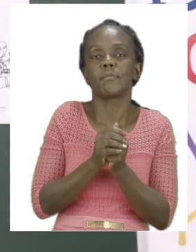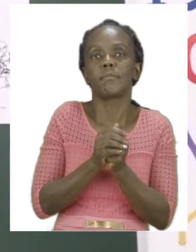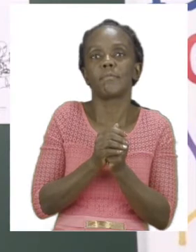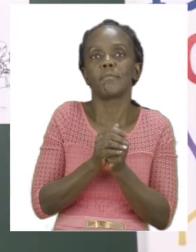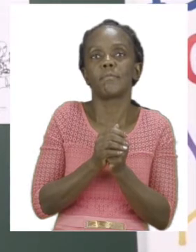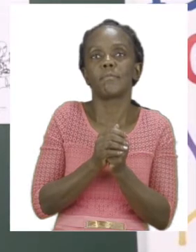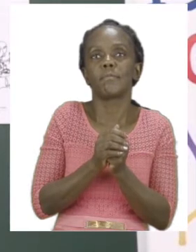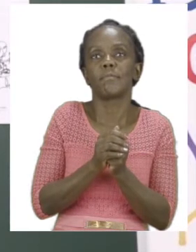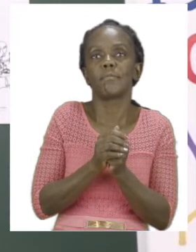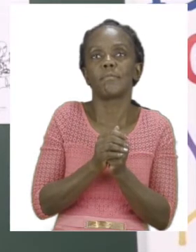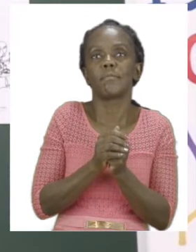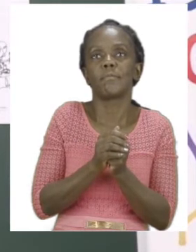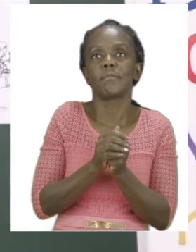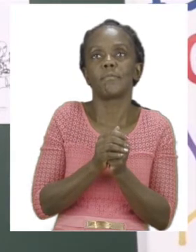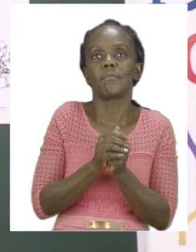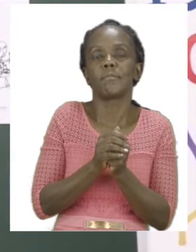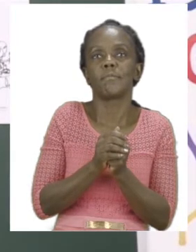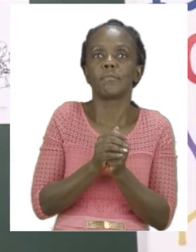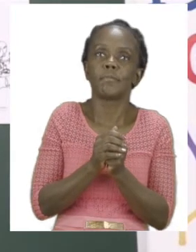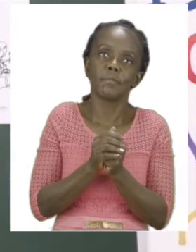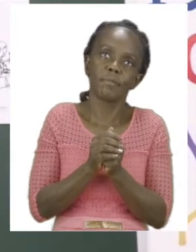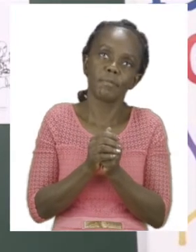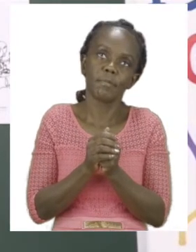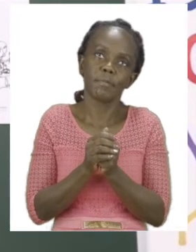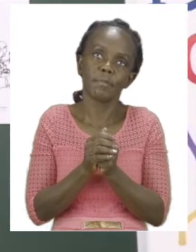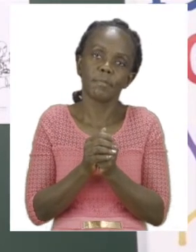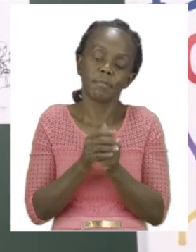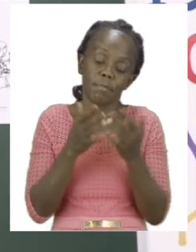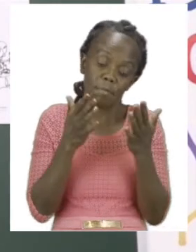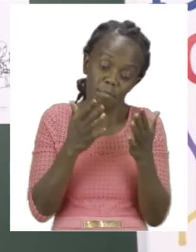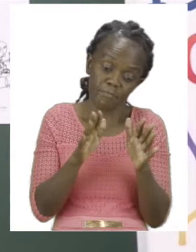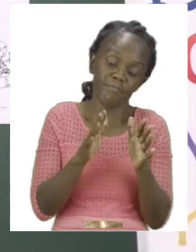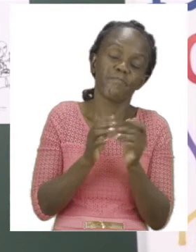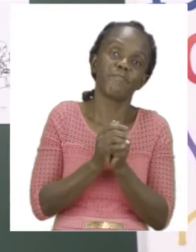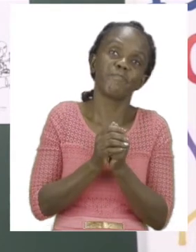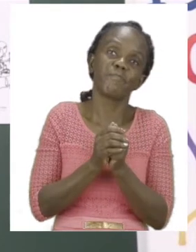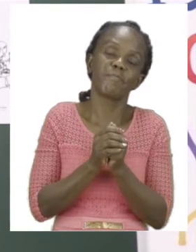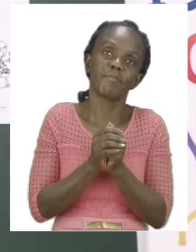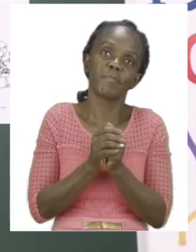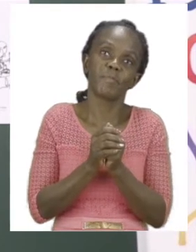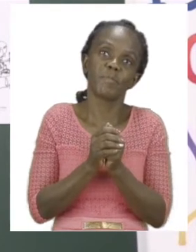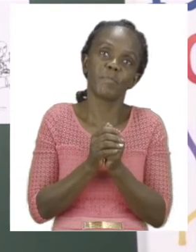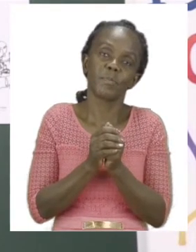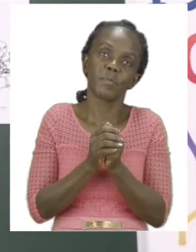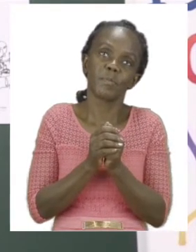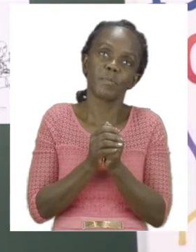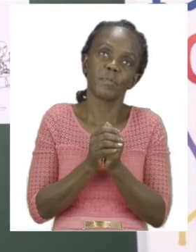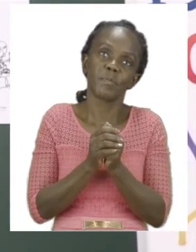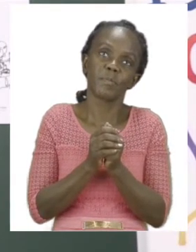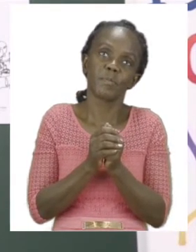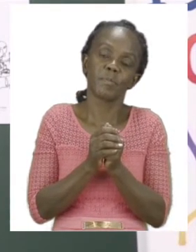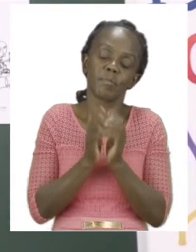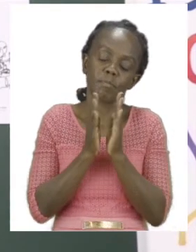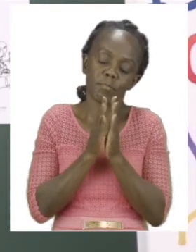the table. And now my work is complete. Make sure that when you are cutting try and cut